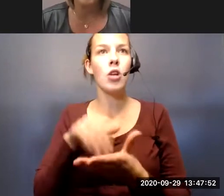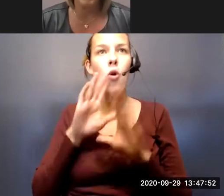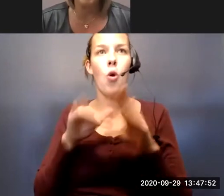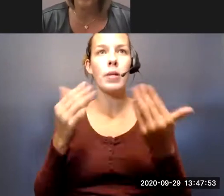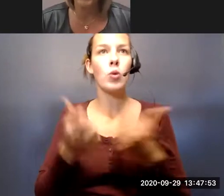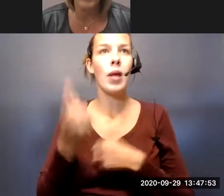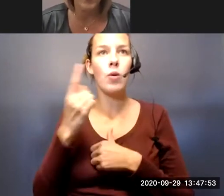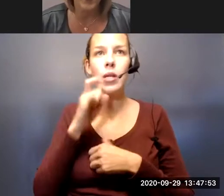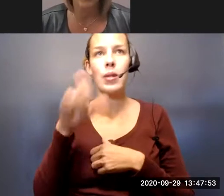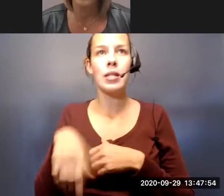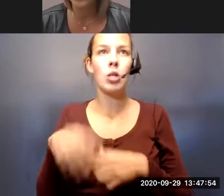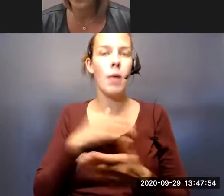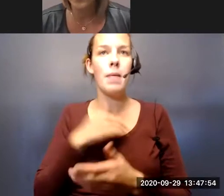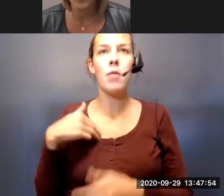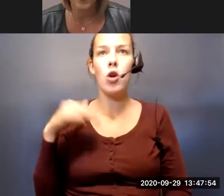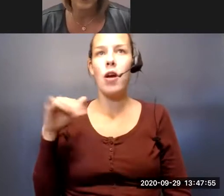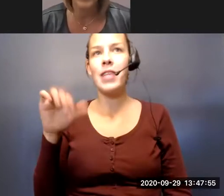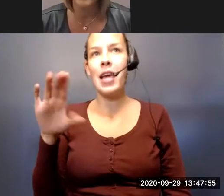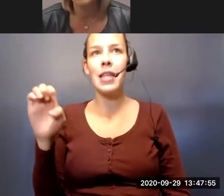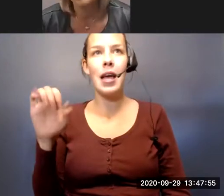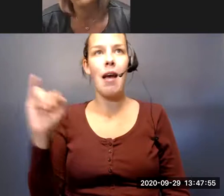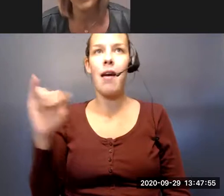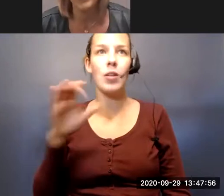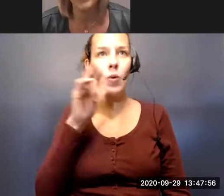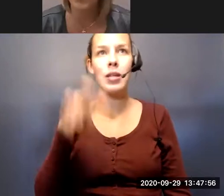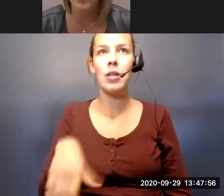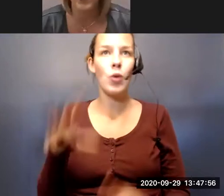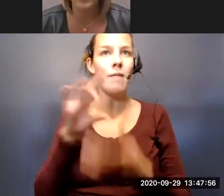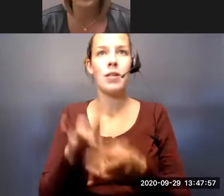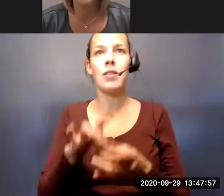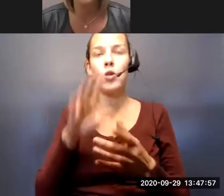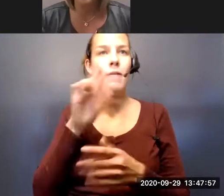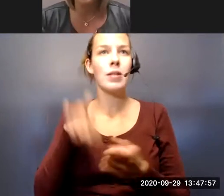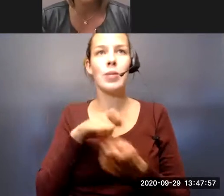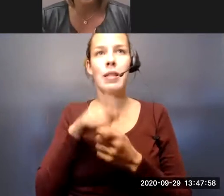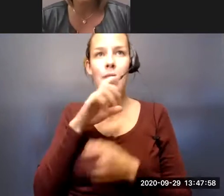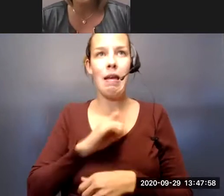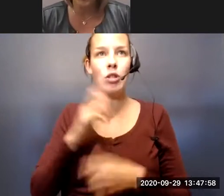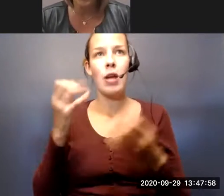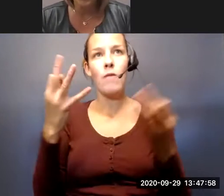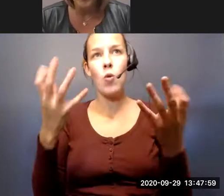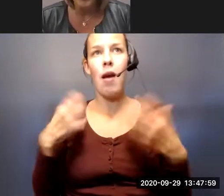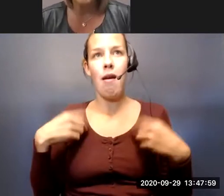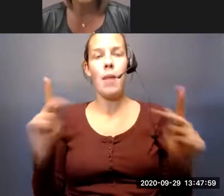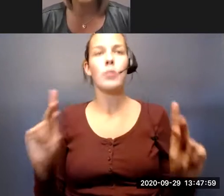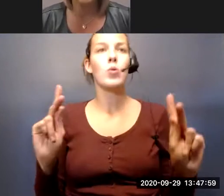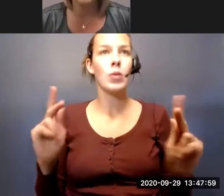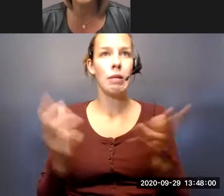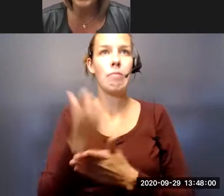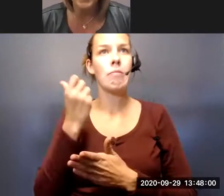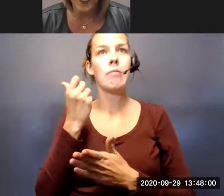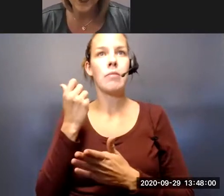a member of KSI or affiliated with KSI. You don't even have to be a certain age. If you are looking for an opportunity to